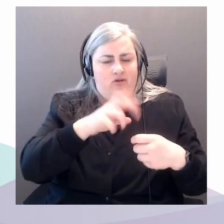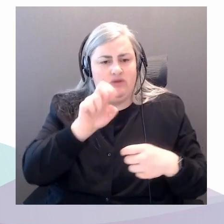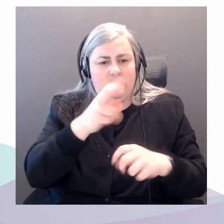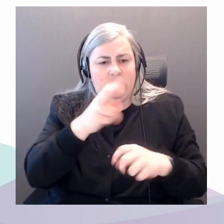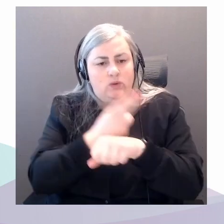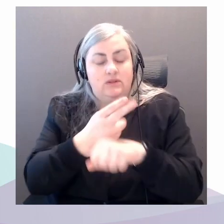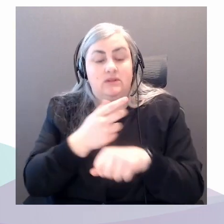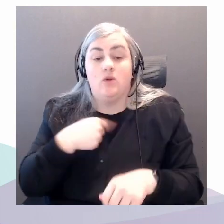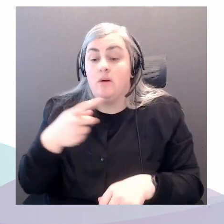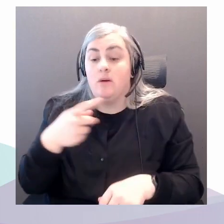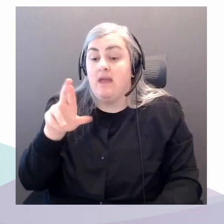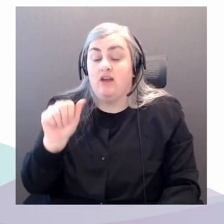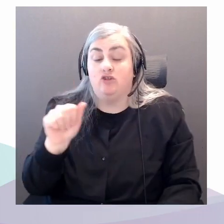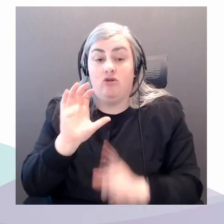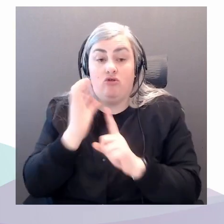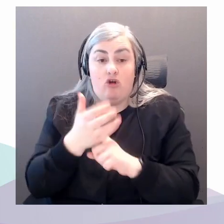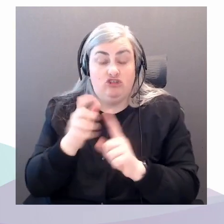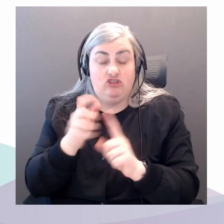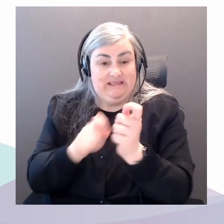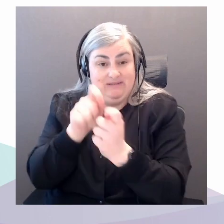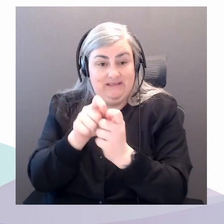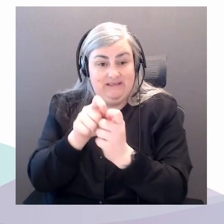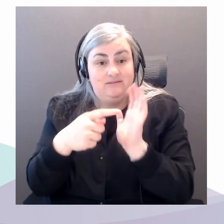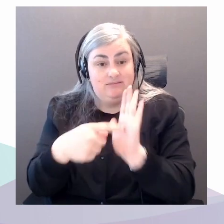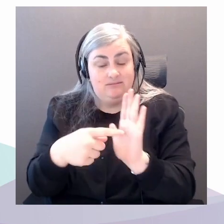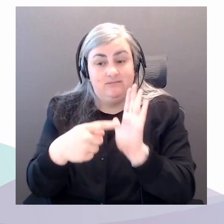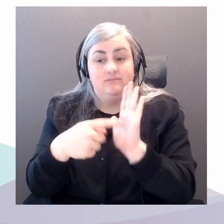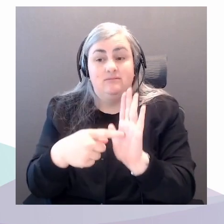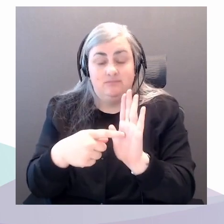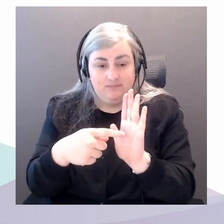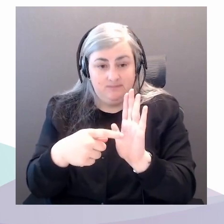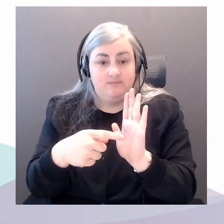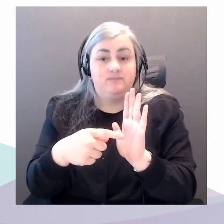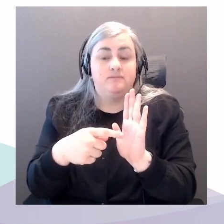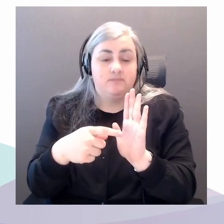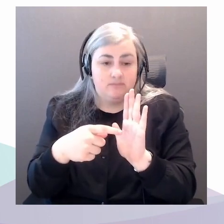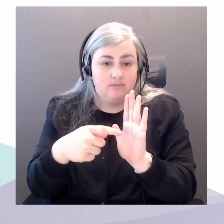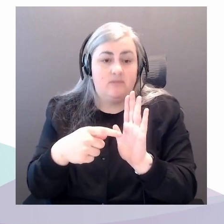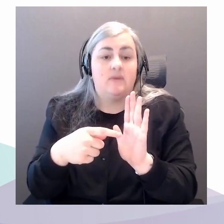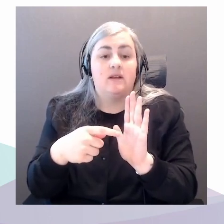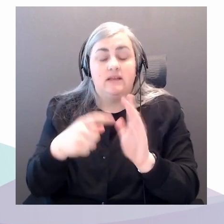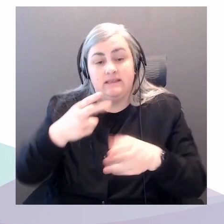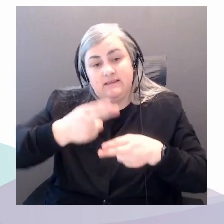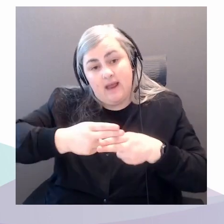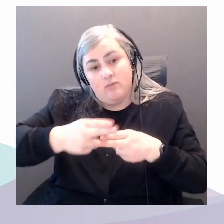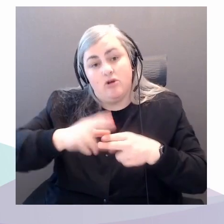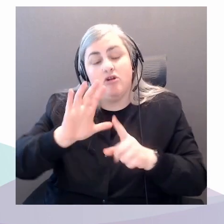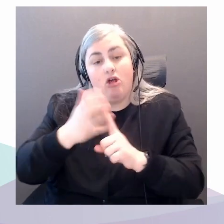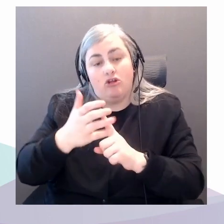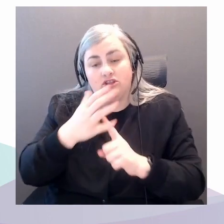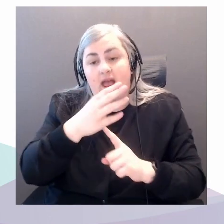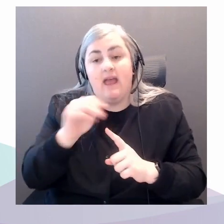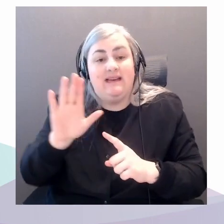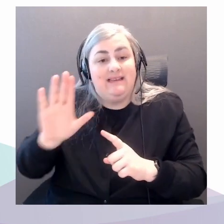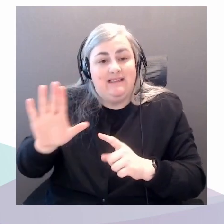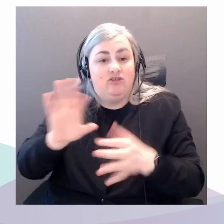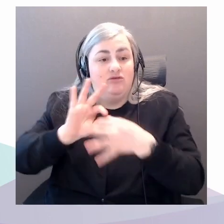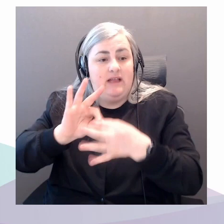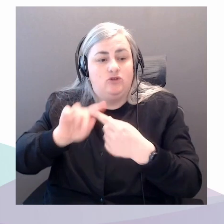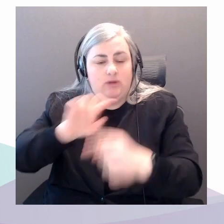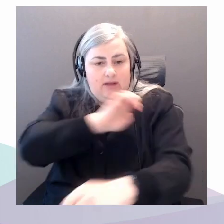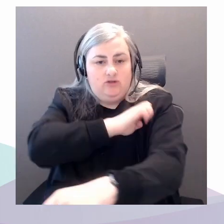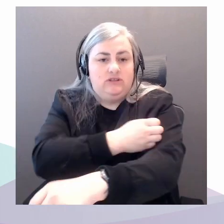brings to a discussion about contemporary culture and its relation to energy. It's not just physical structures